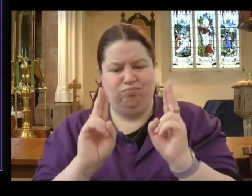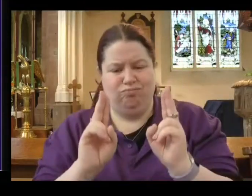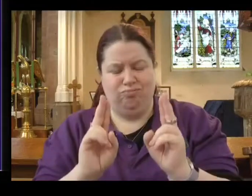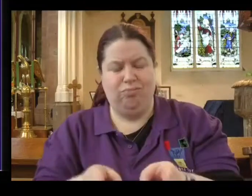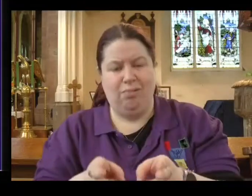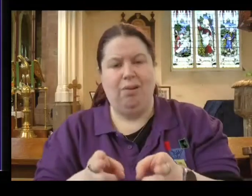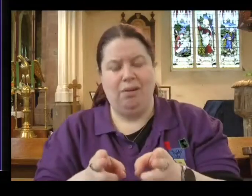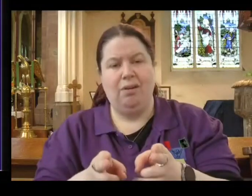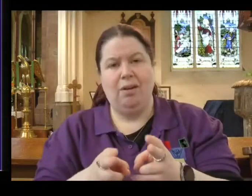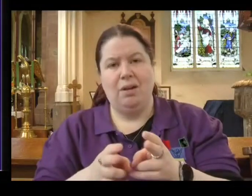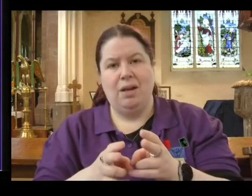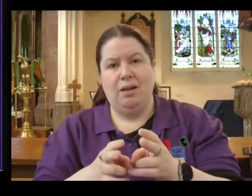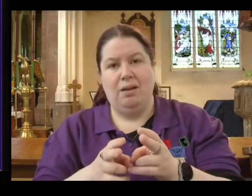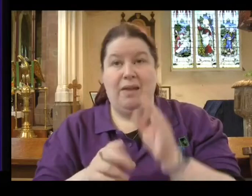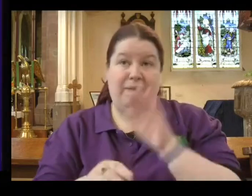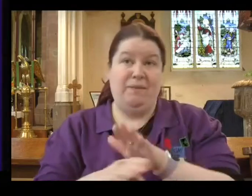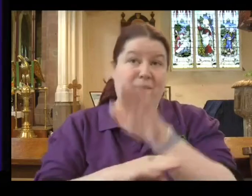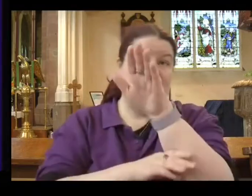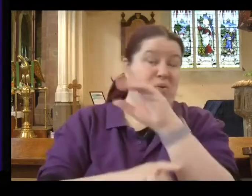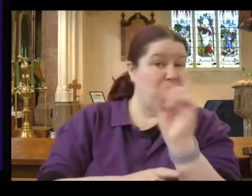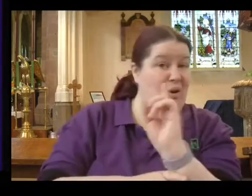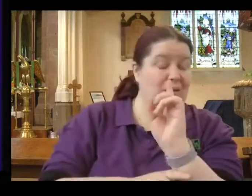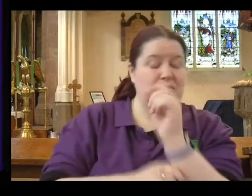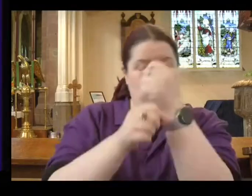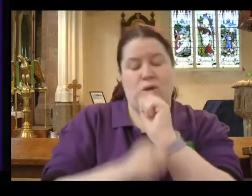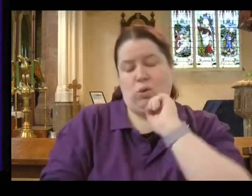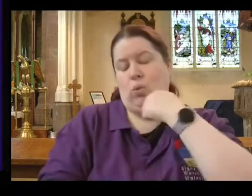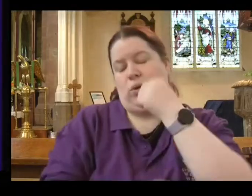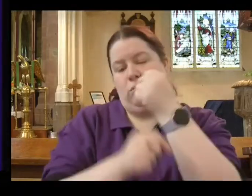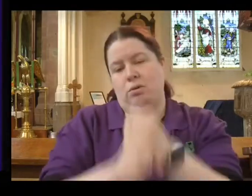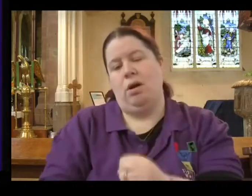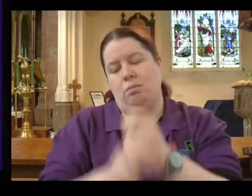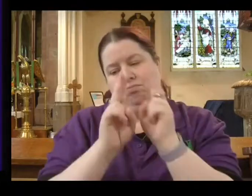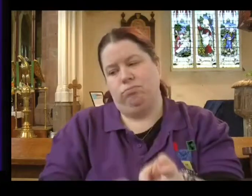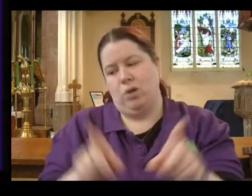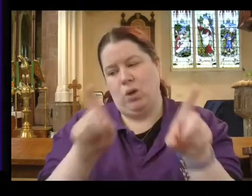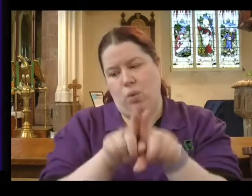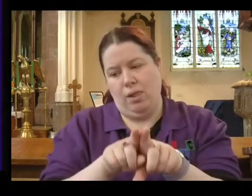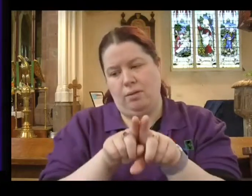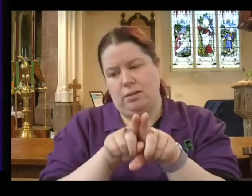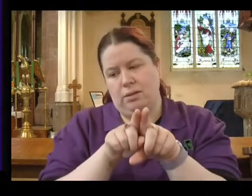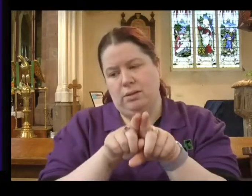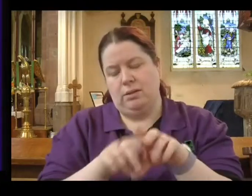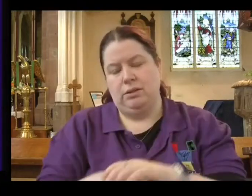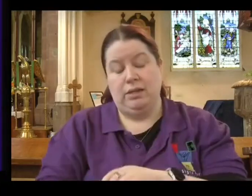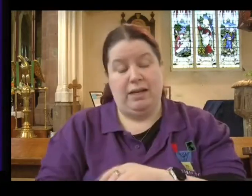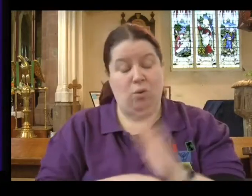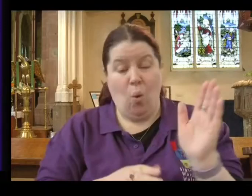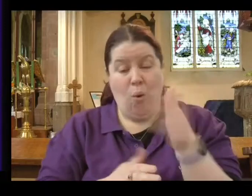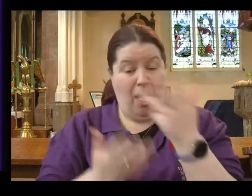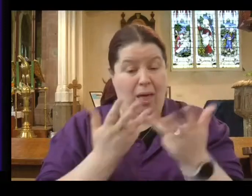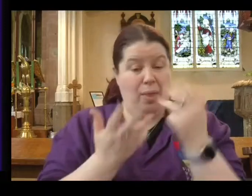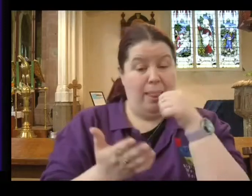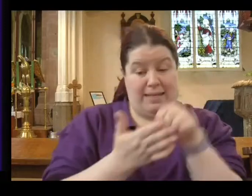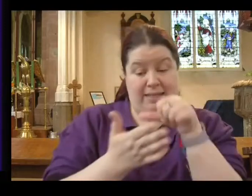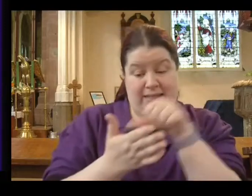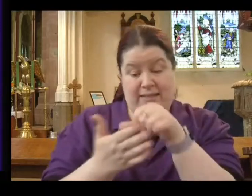in this letter is that the church is also dying. In every previous letter so far in Revelation,